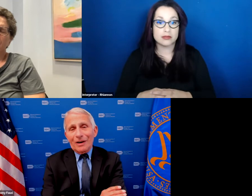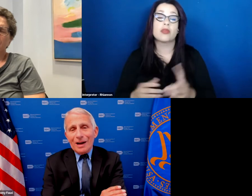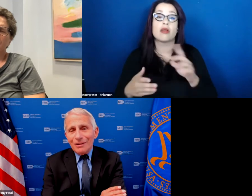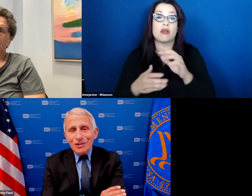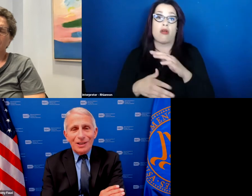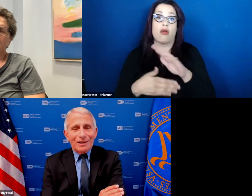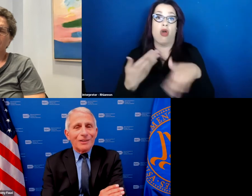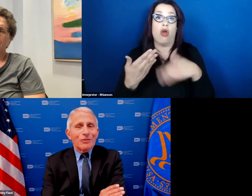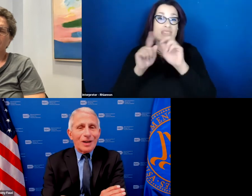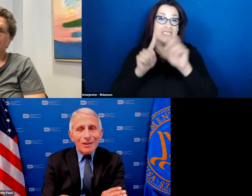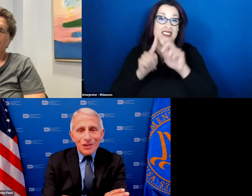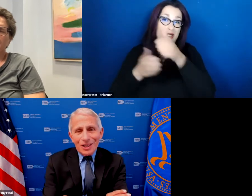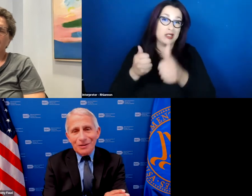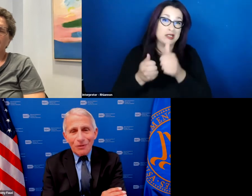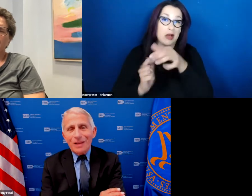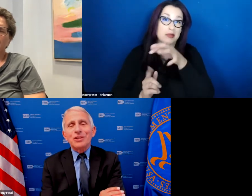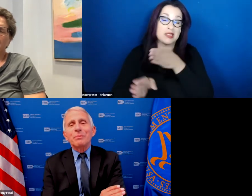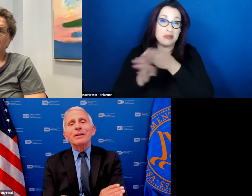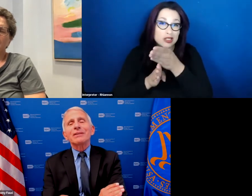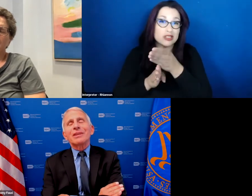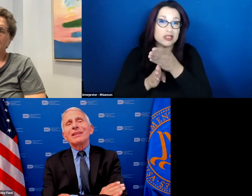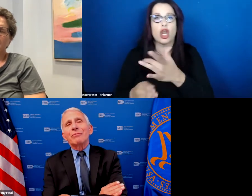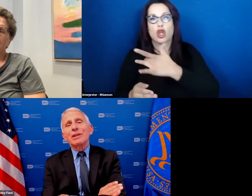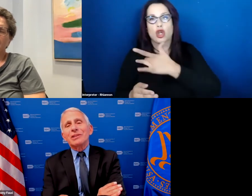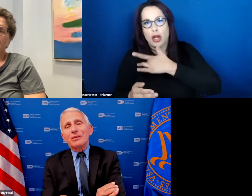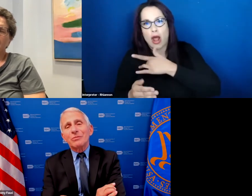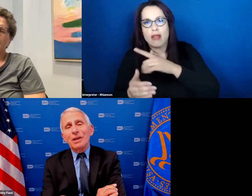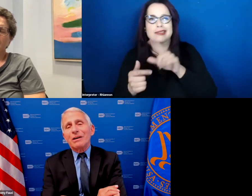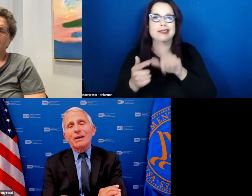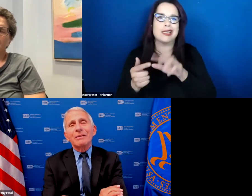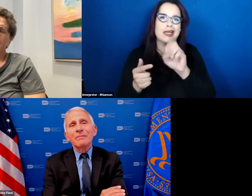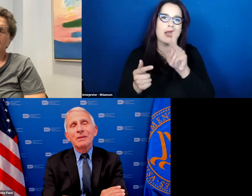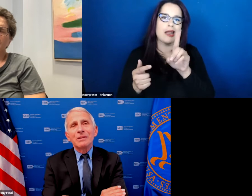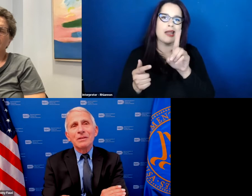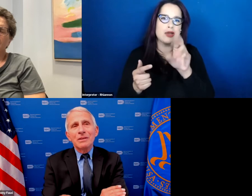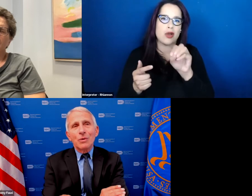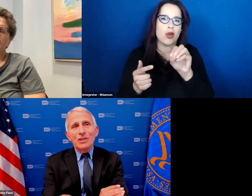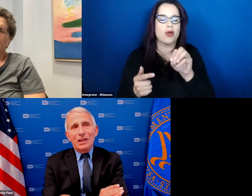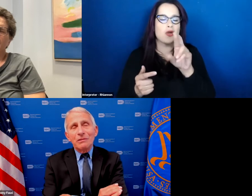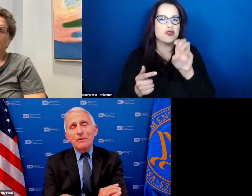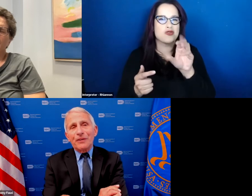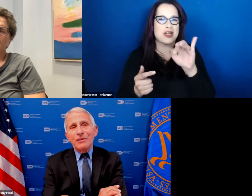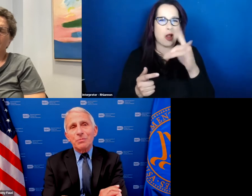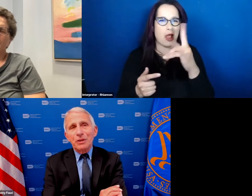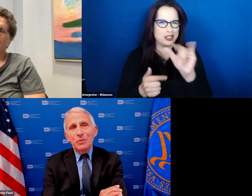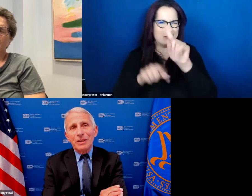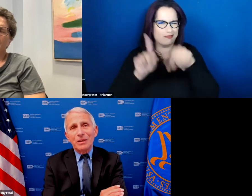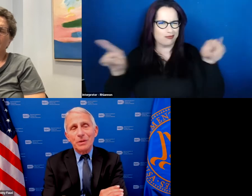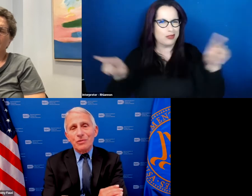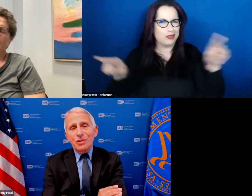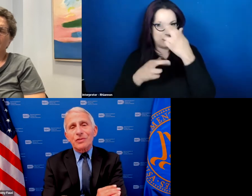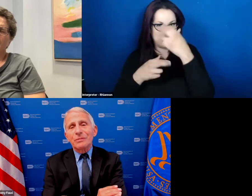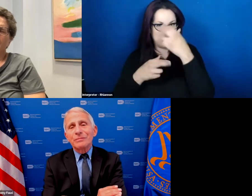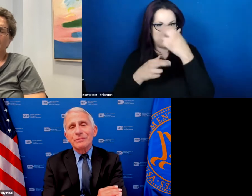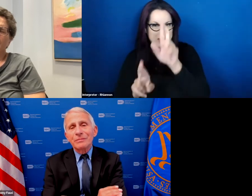subspecialty cardiology and endocrinology and neurology but the thing that really turned me on was the interface between the